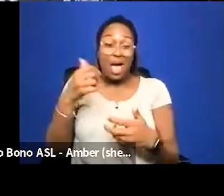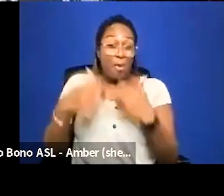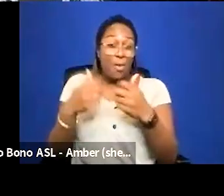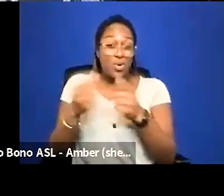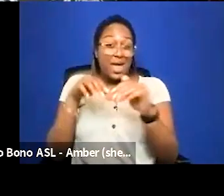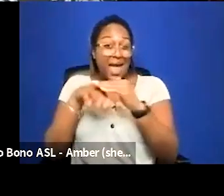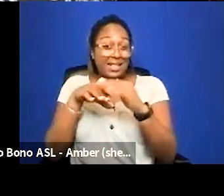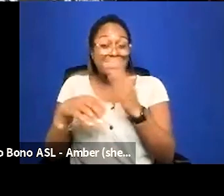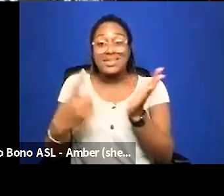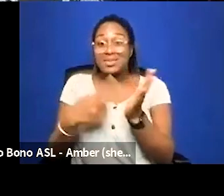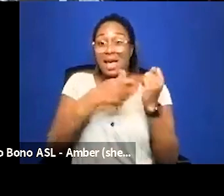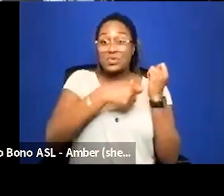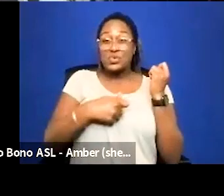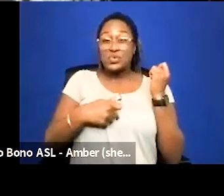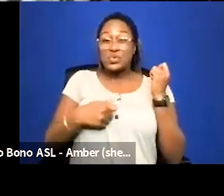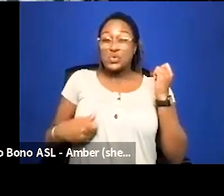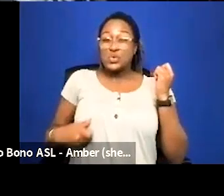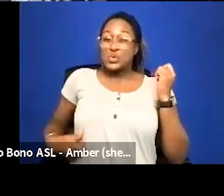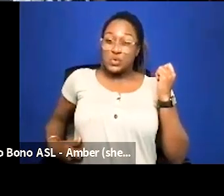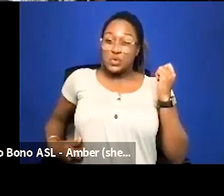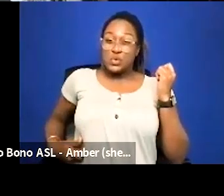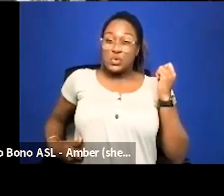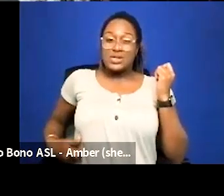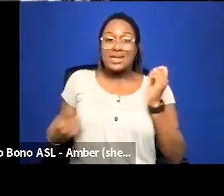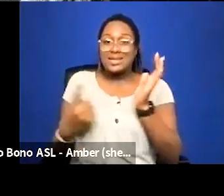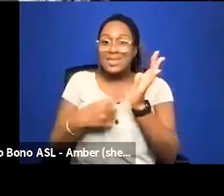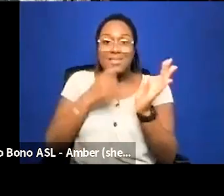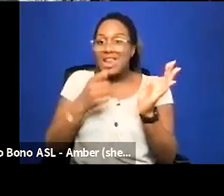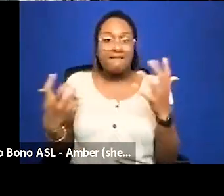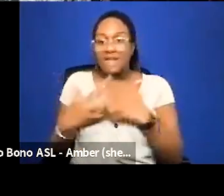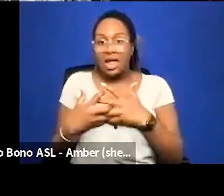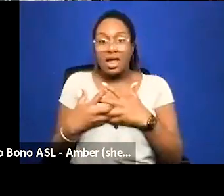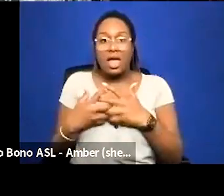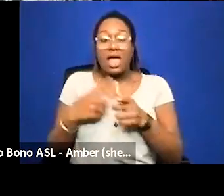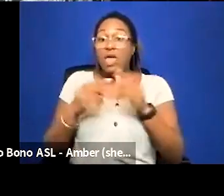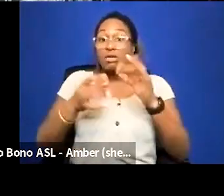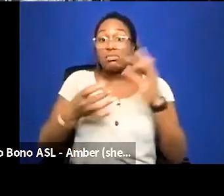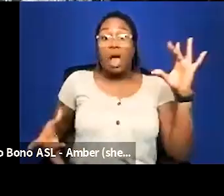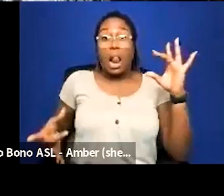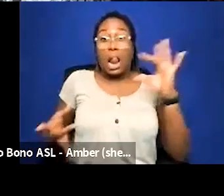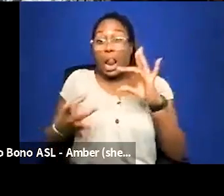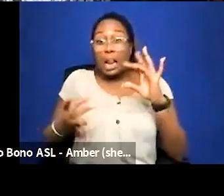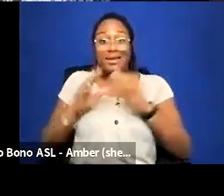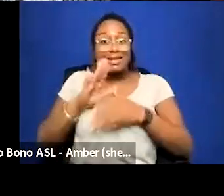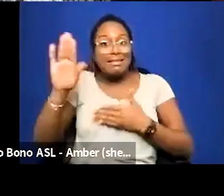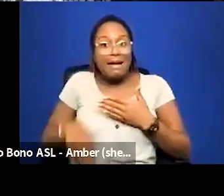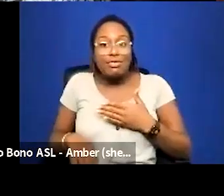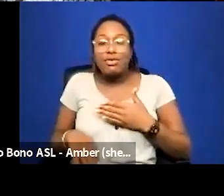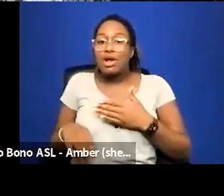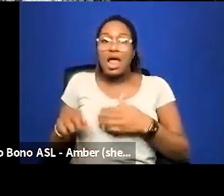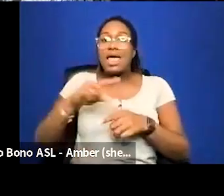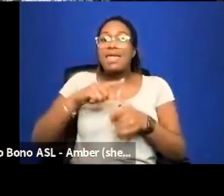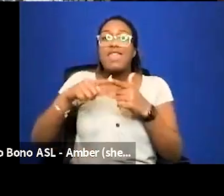sometimes a seat belt is tight versus sometimes a seat belt does not fit versus no belt ever fits versus no cars fit